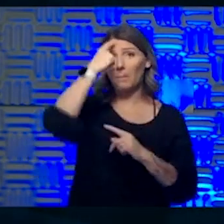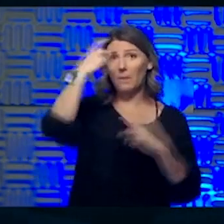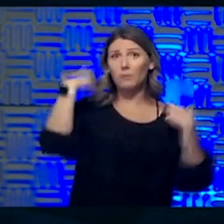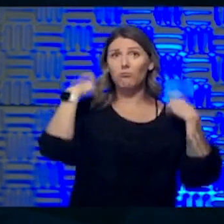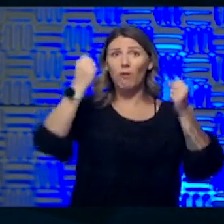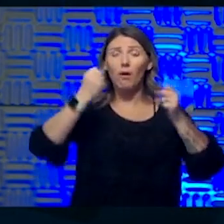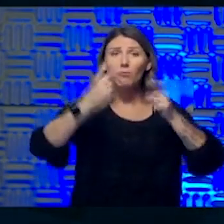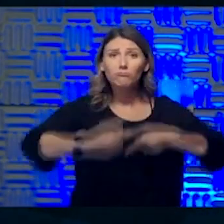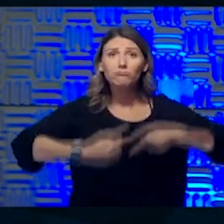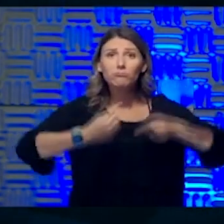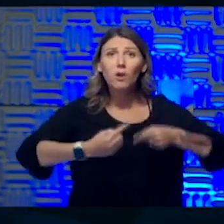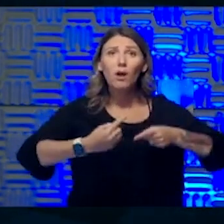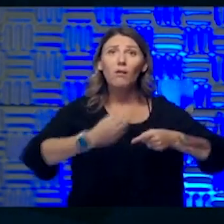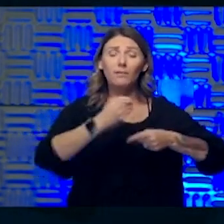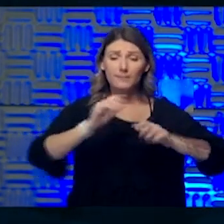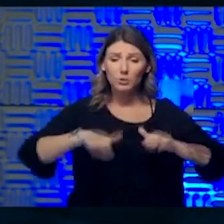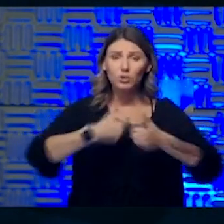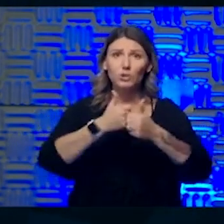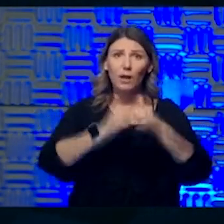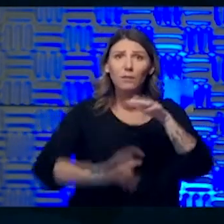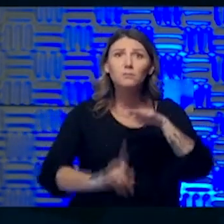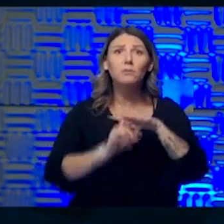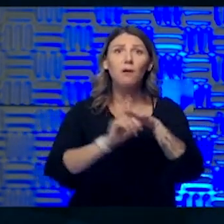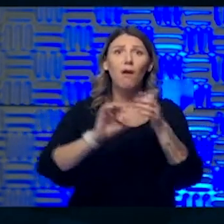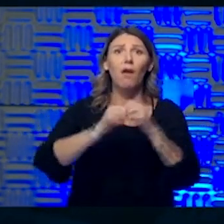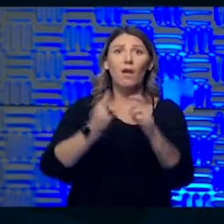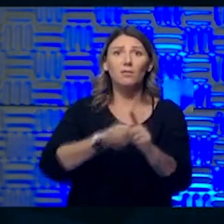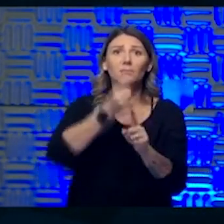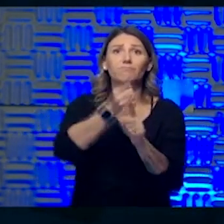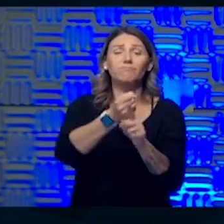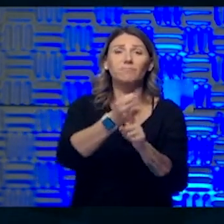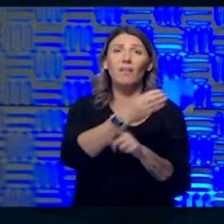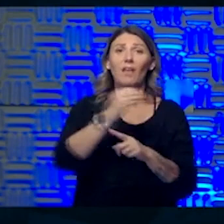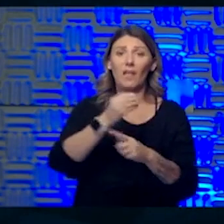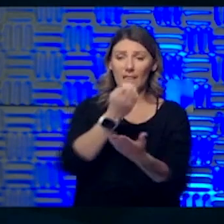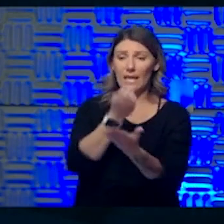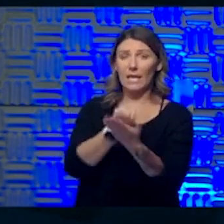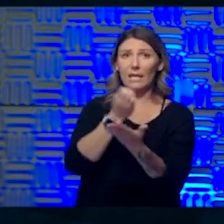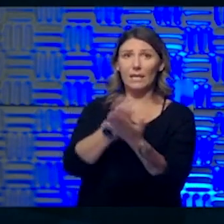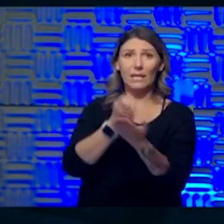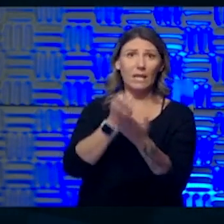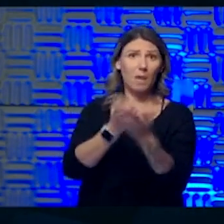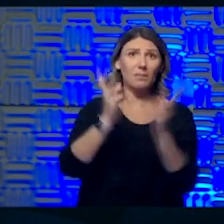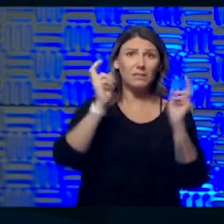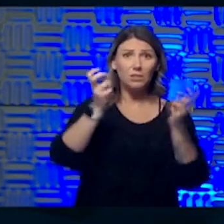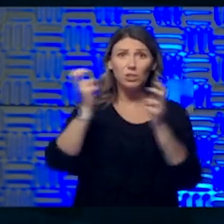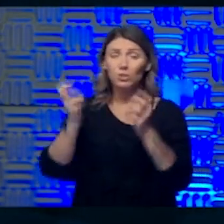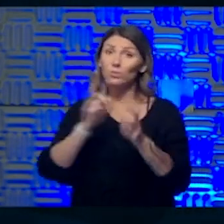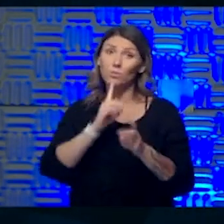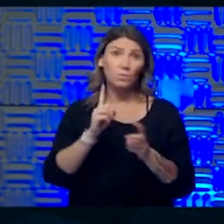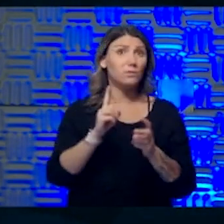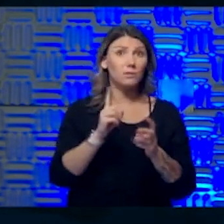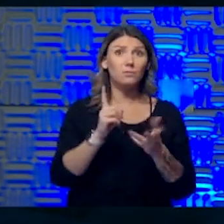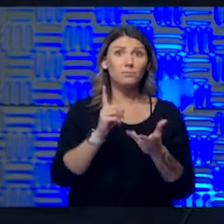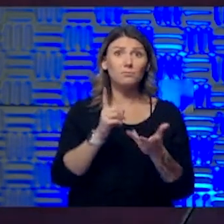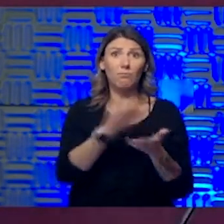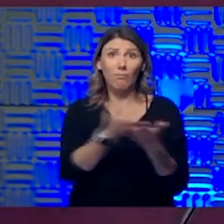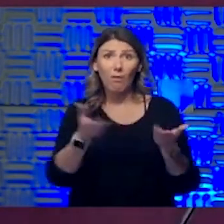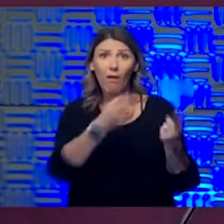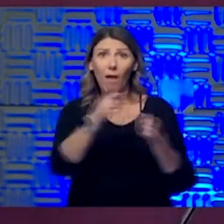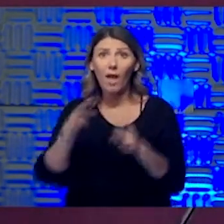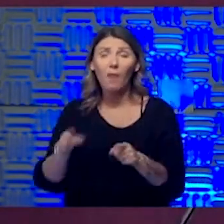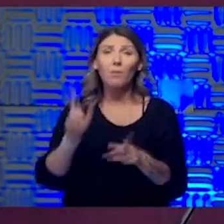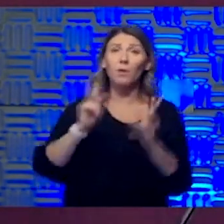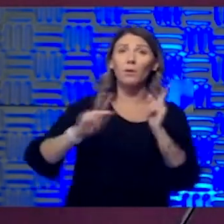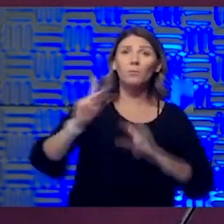or, or challenges and how this may have impacted that. The economic injury is, of course, a very real thing. Individuals not being able to work,